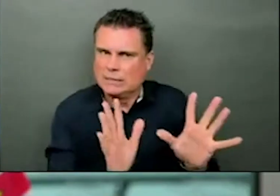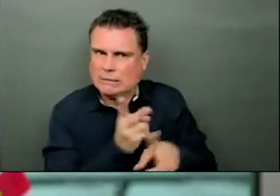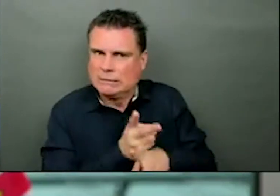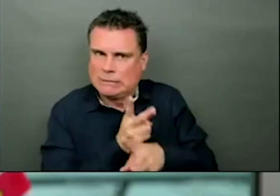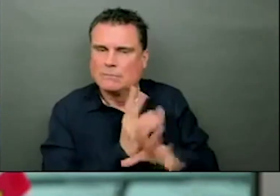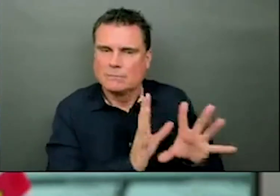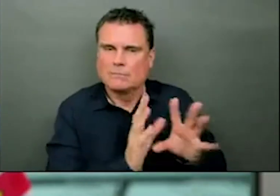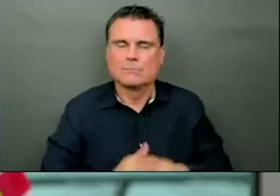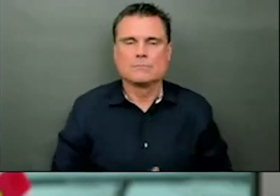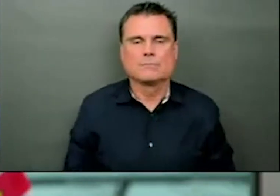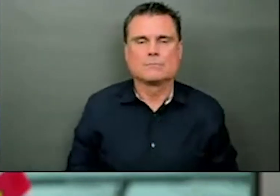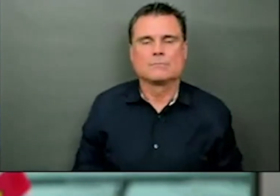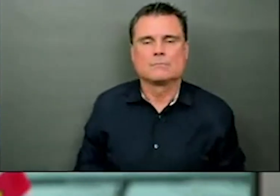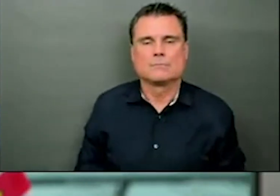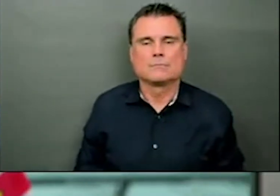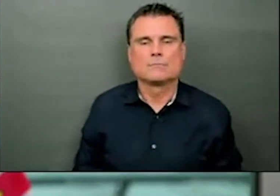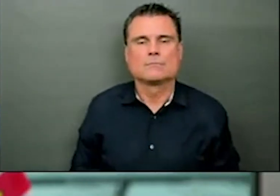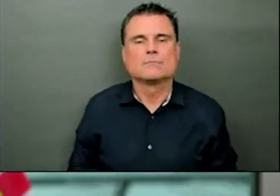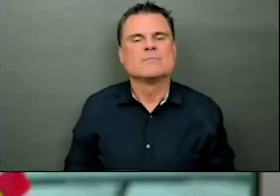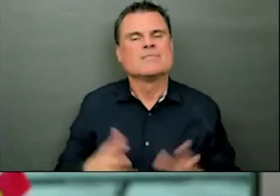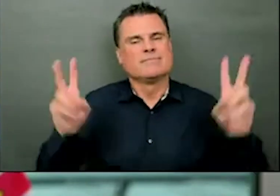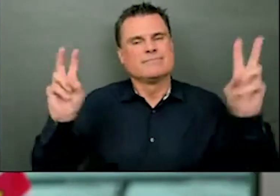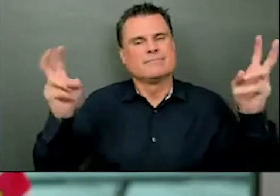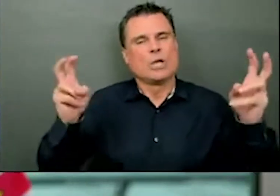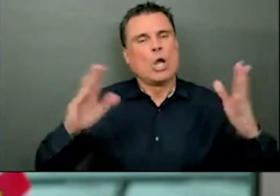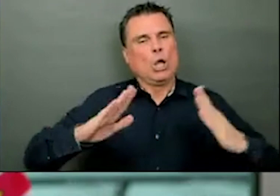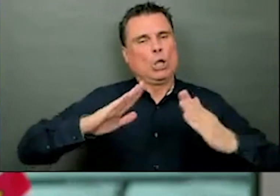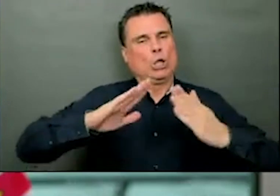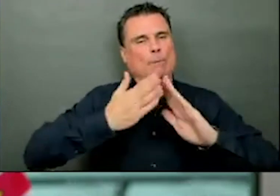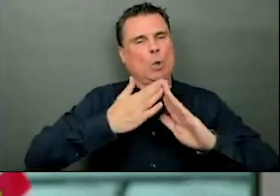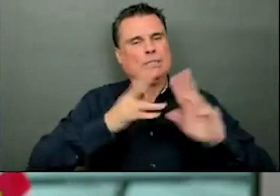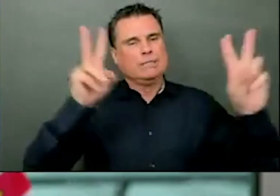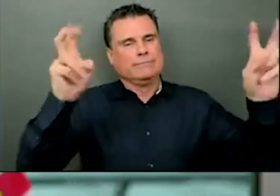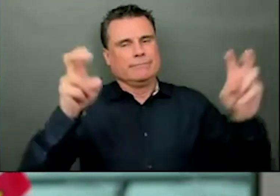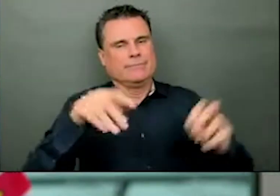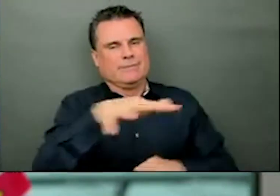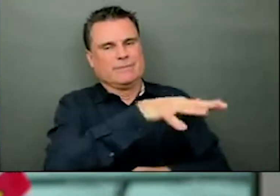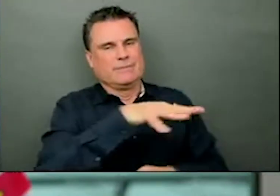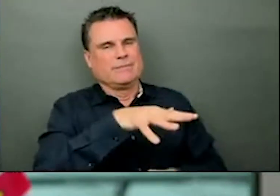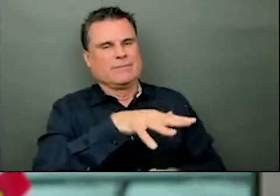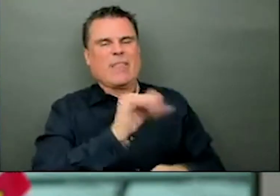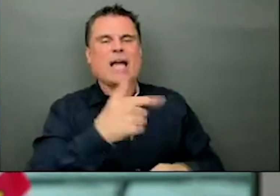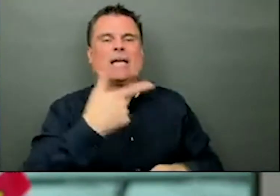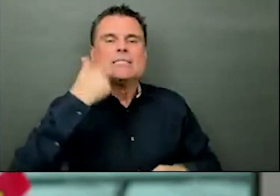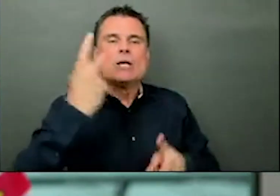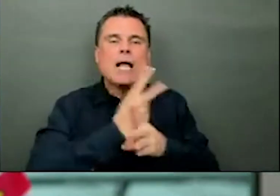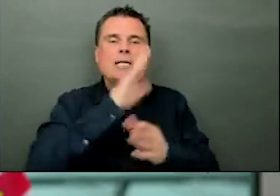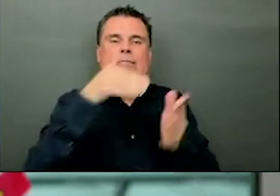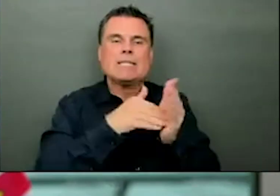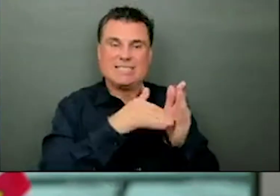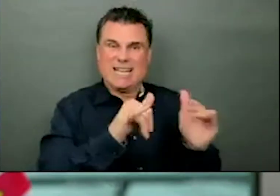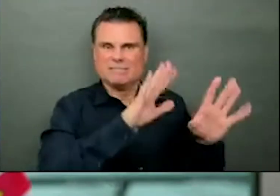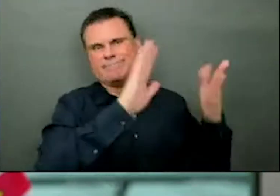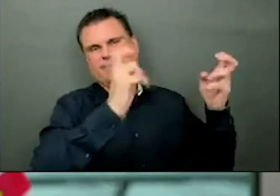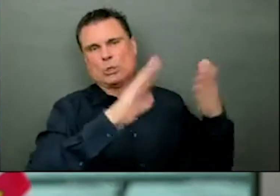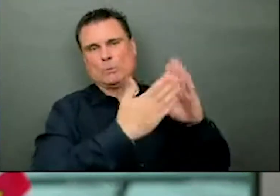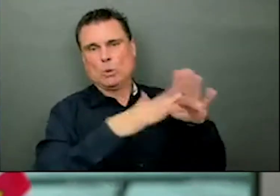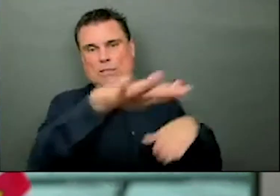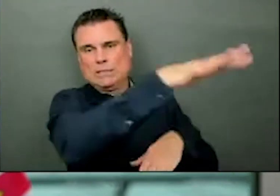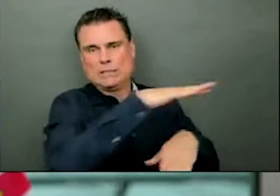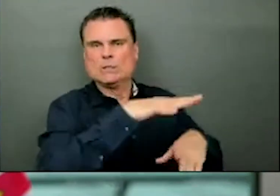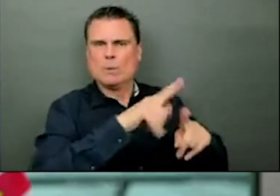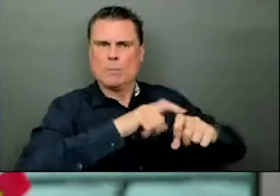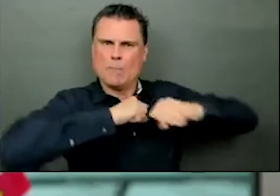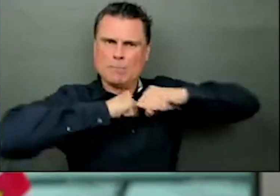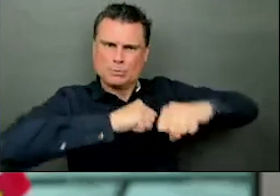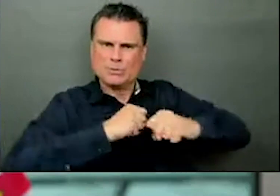to make sure that we're protecting that little community for as long as possible as well as possible. So it is really